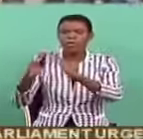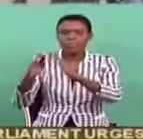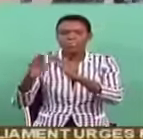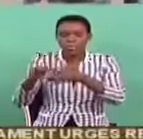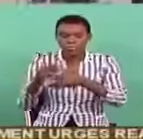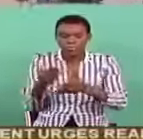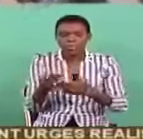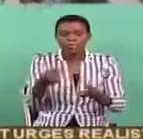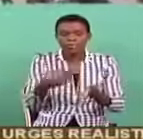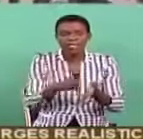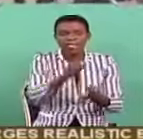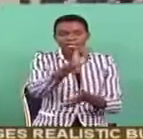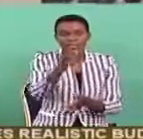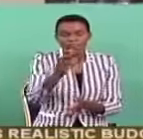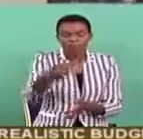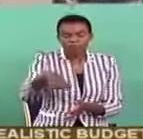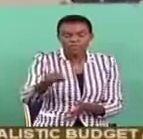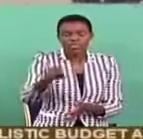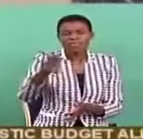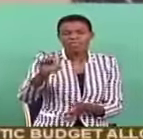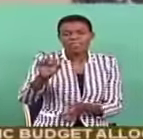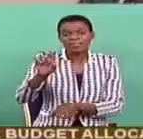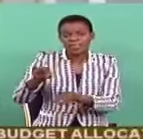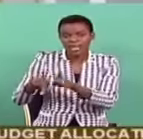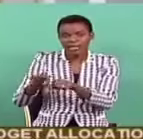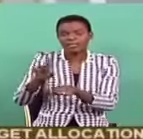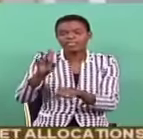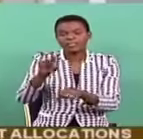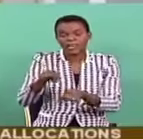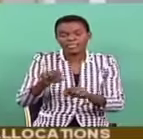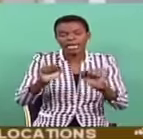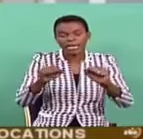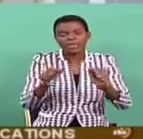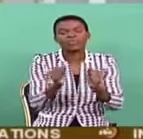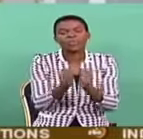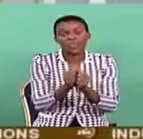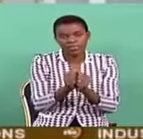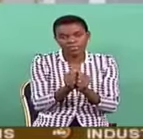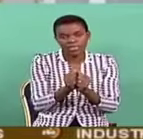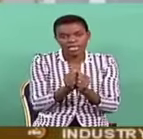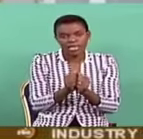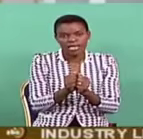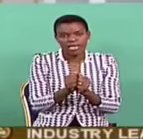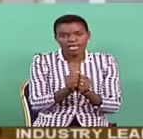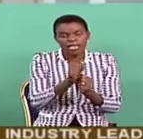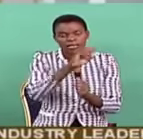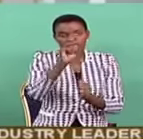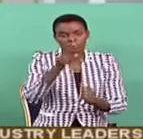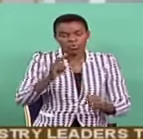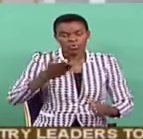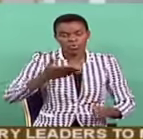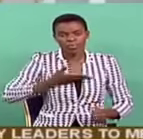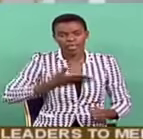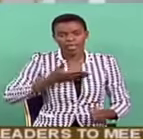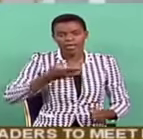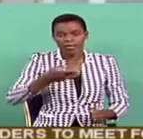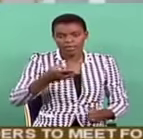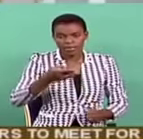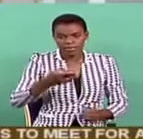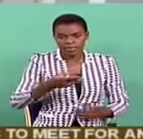on a payment plan with school authorities. Basing on the constitution and also basing on the